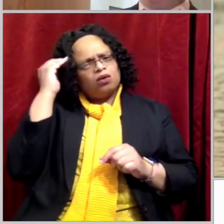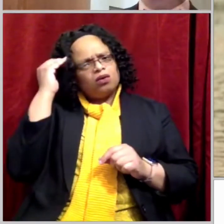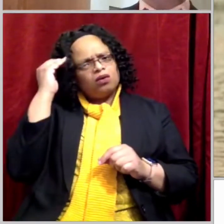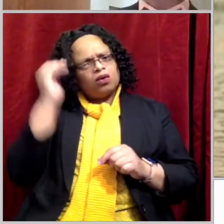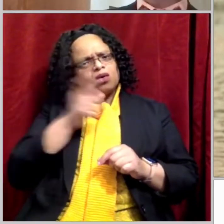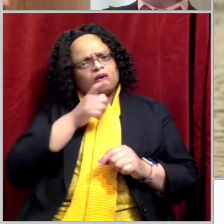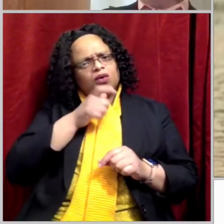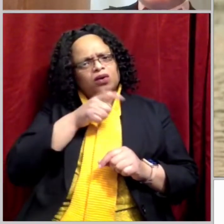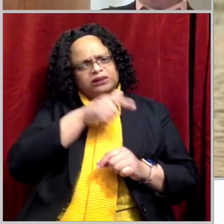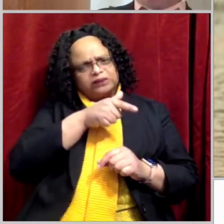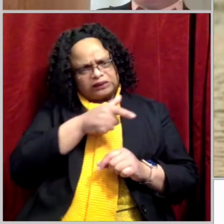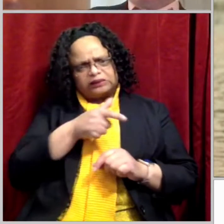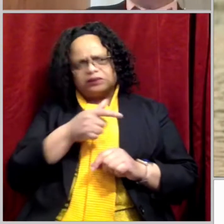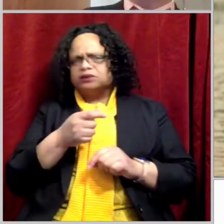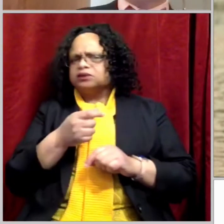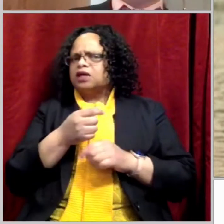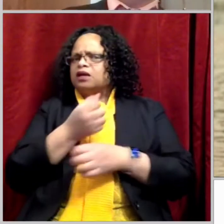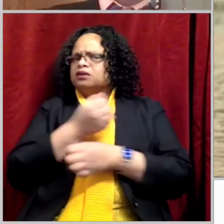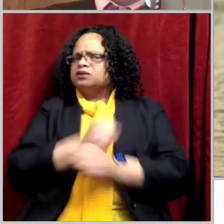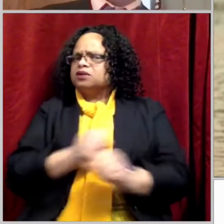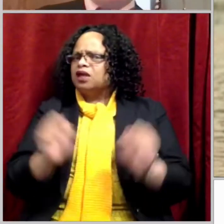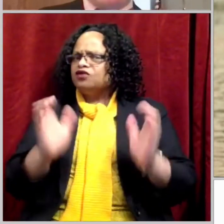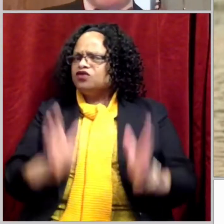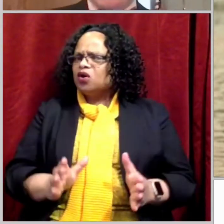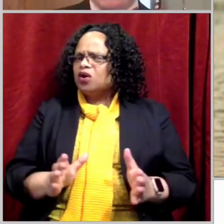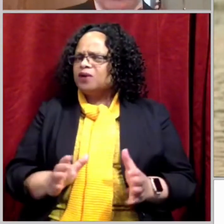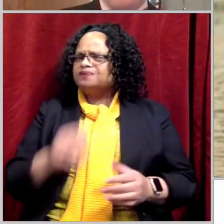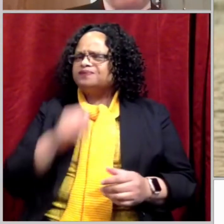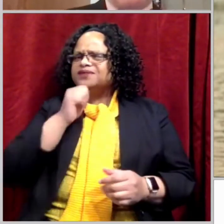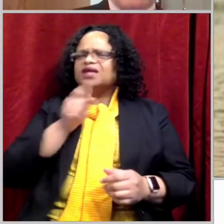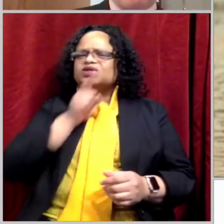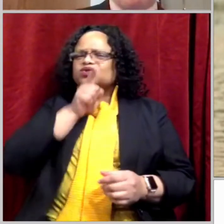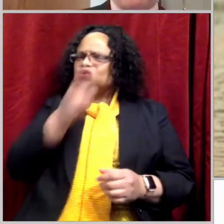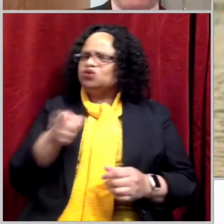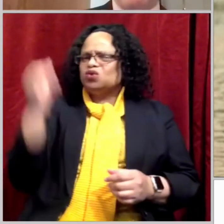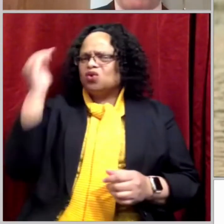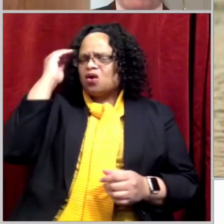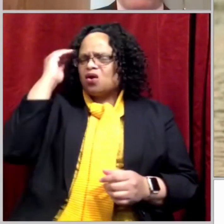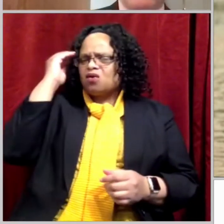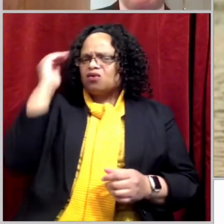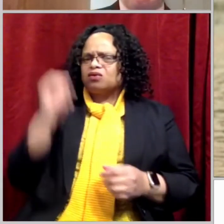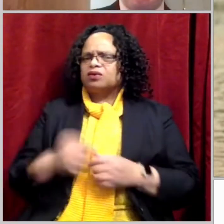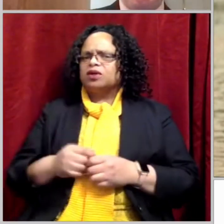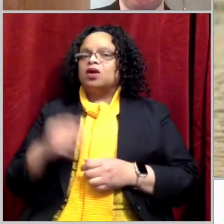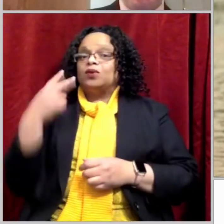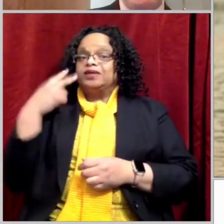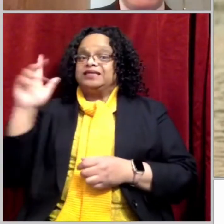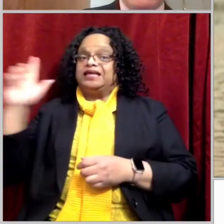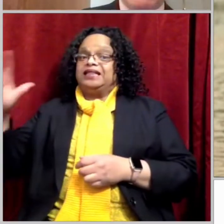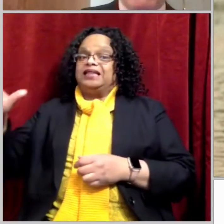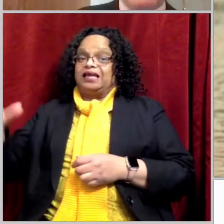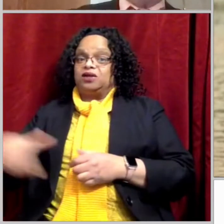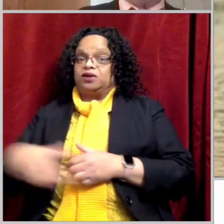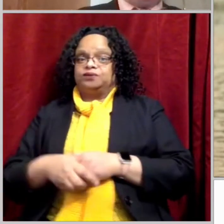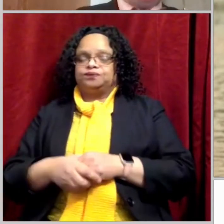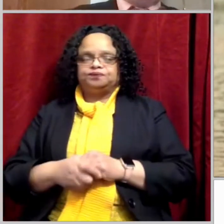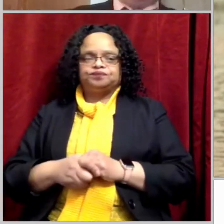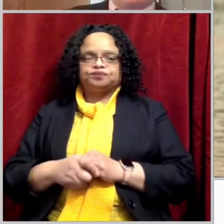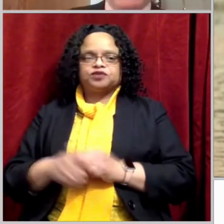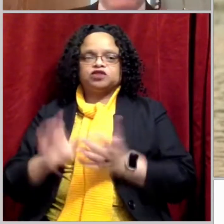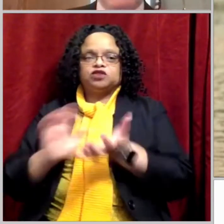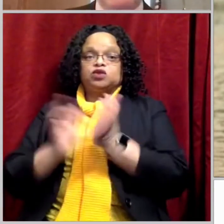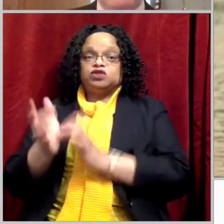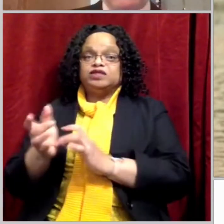Messiah until later on. And we're going to read a verse in John that will clarify that for us. But Jesus